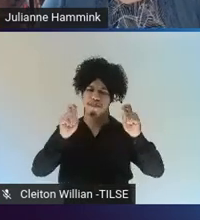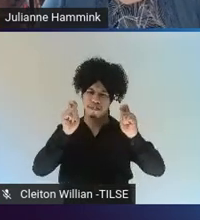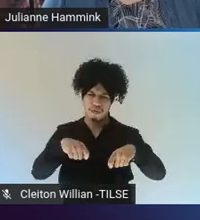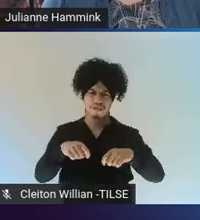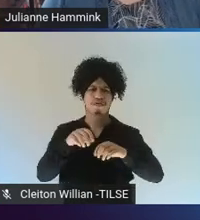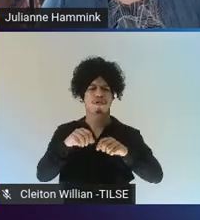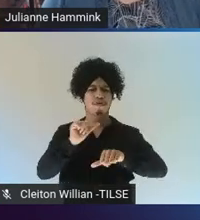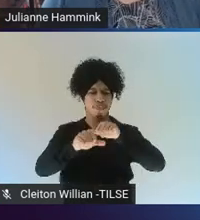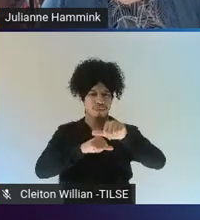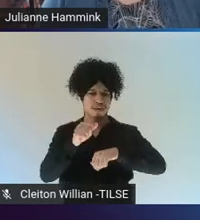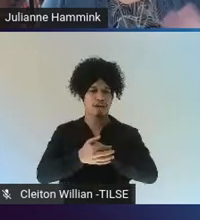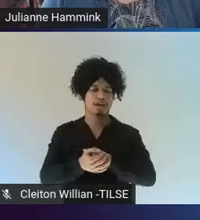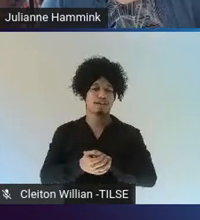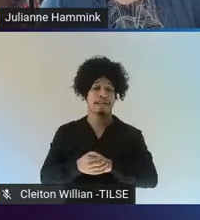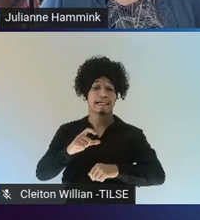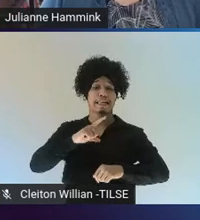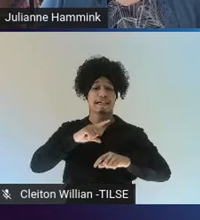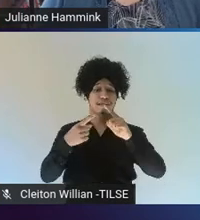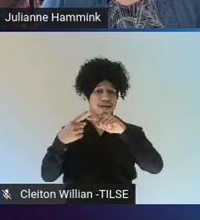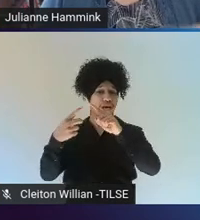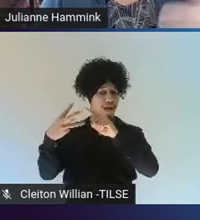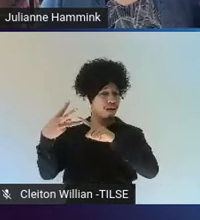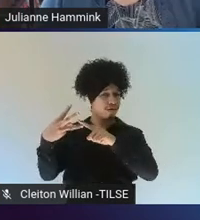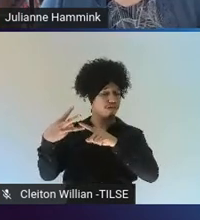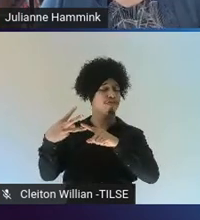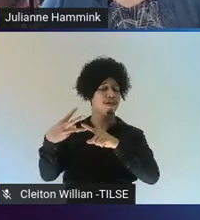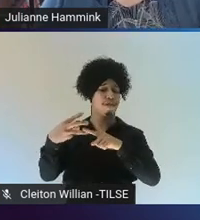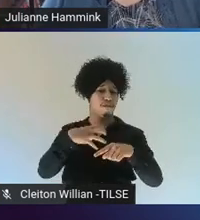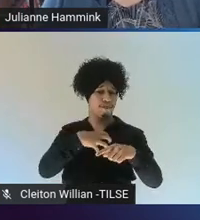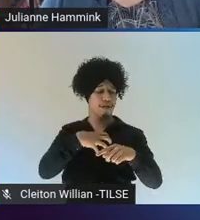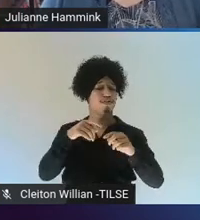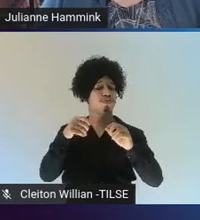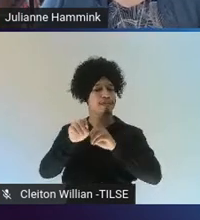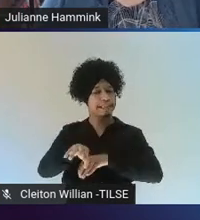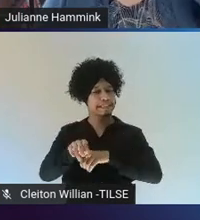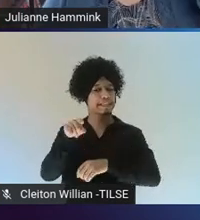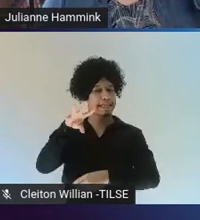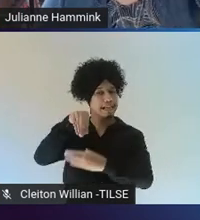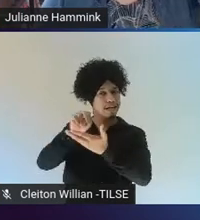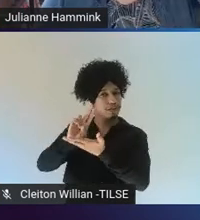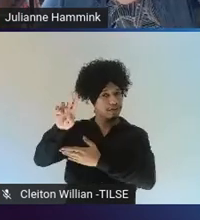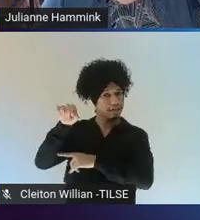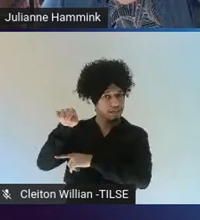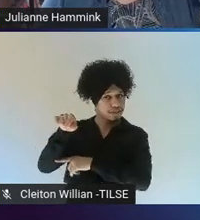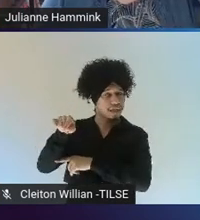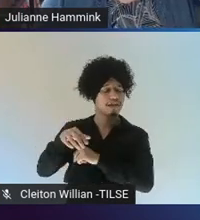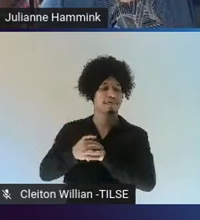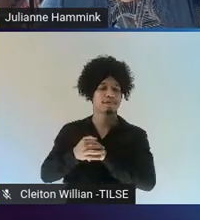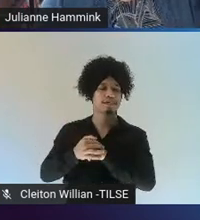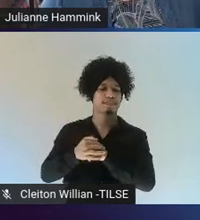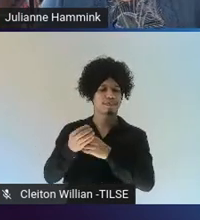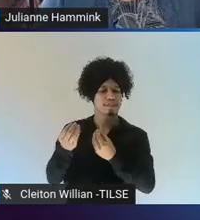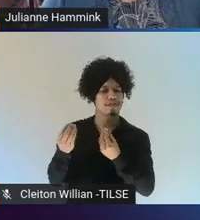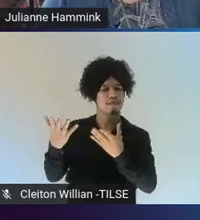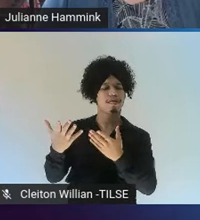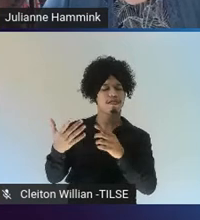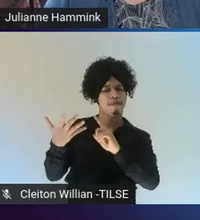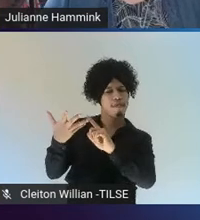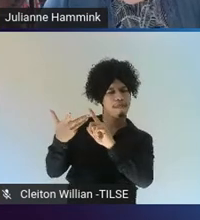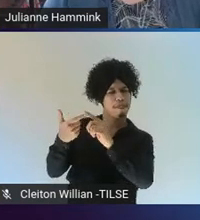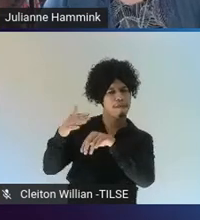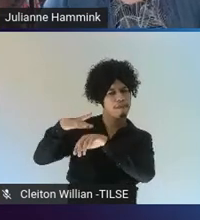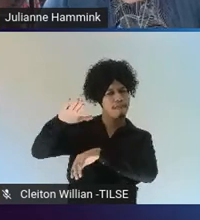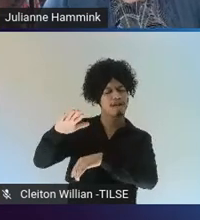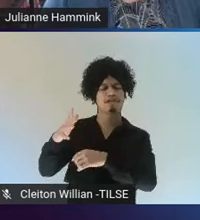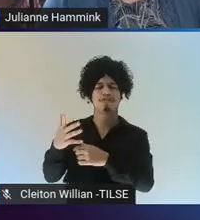university. And the researcher states that they did expand to offer more options. But Catalan,